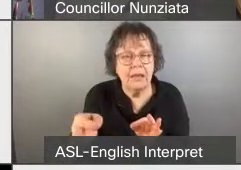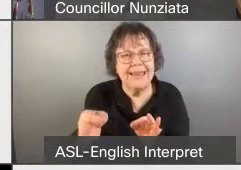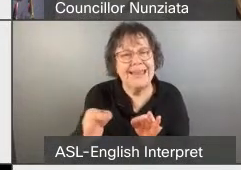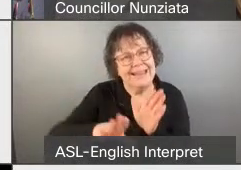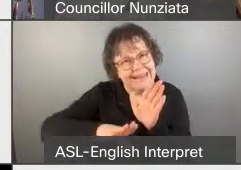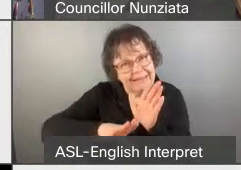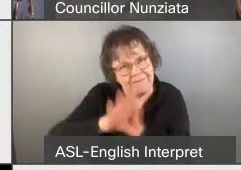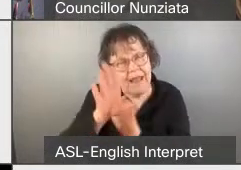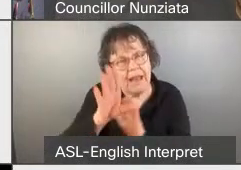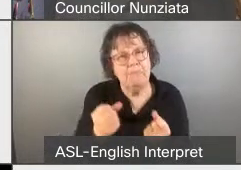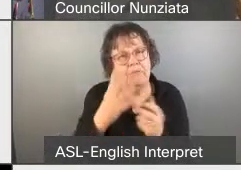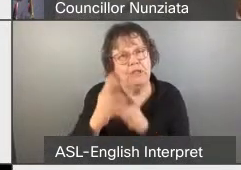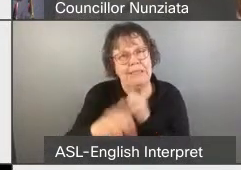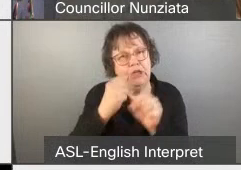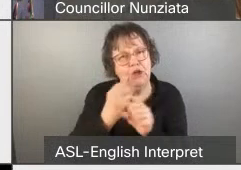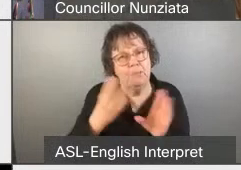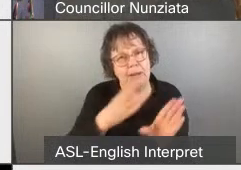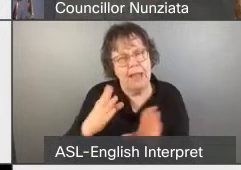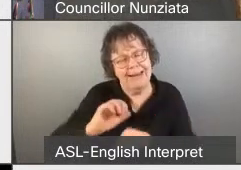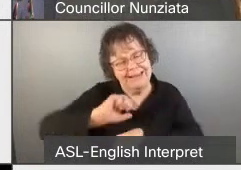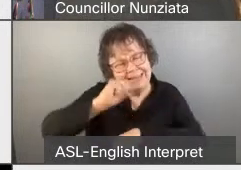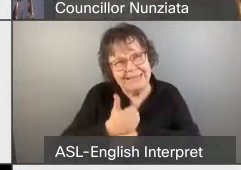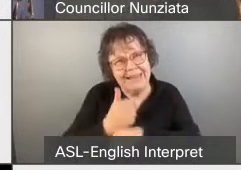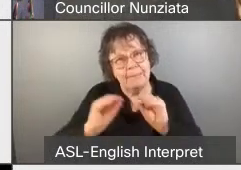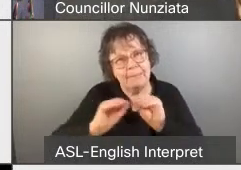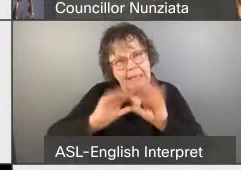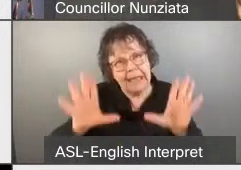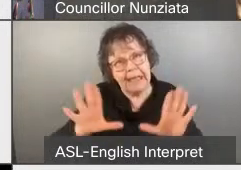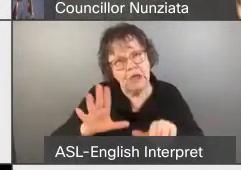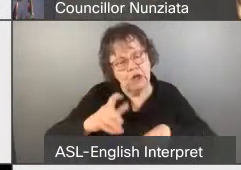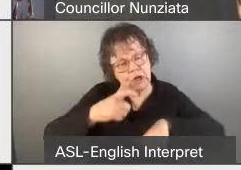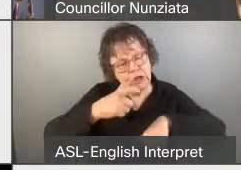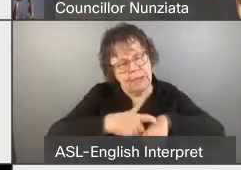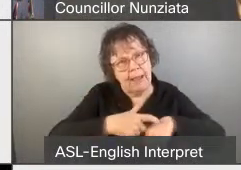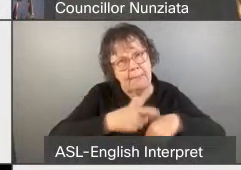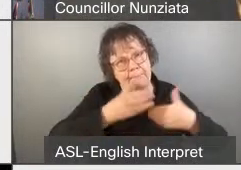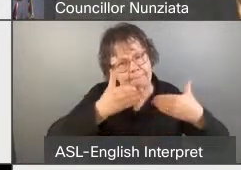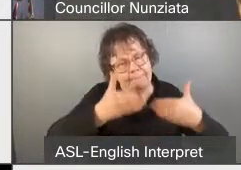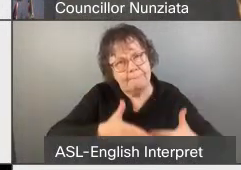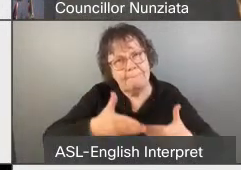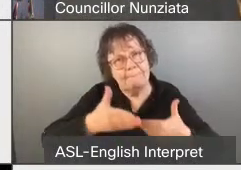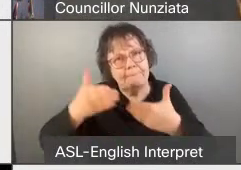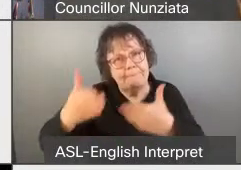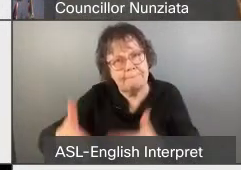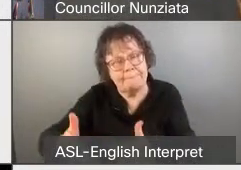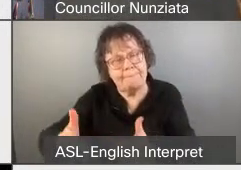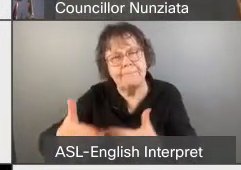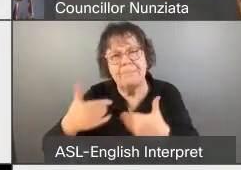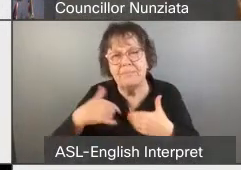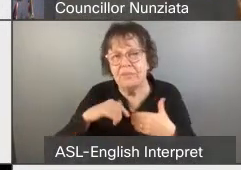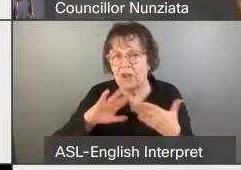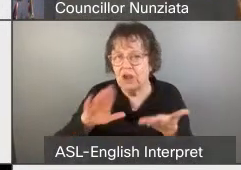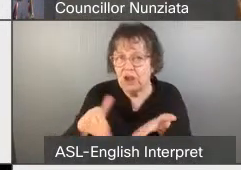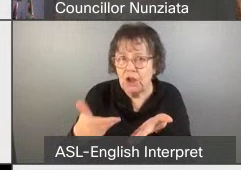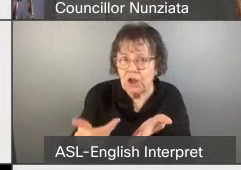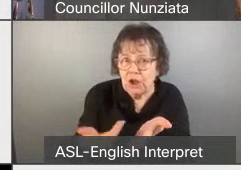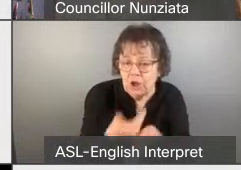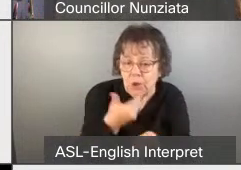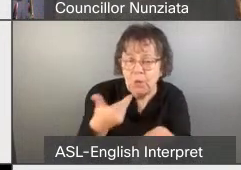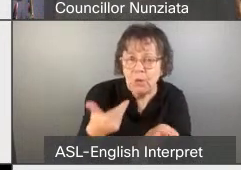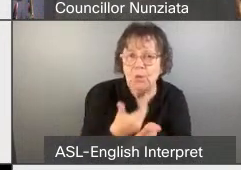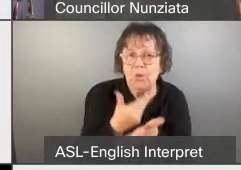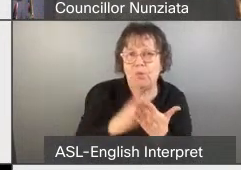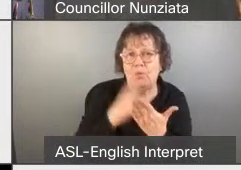plan with clear timelines to keep creating programs like Council promise this year